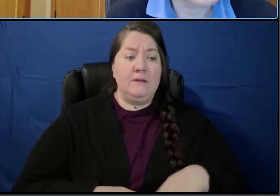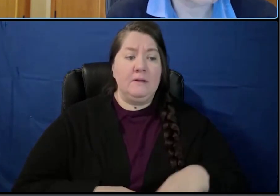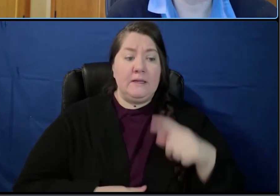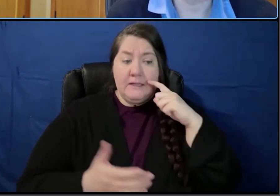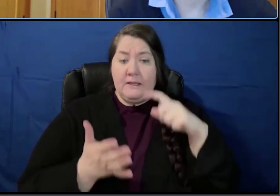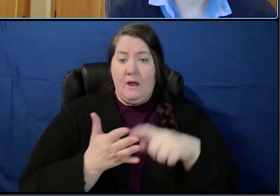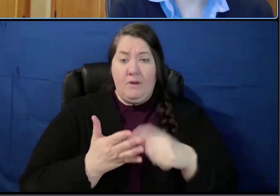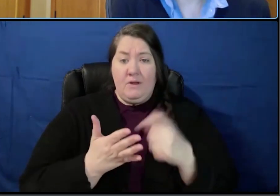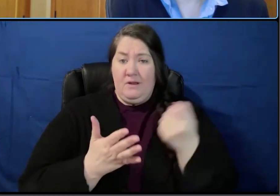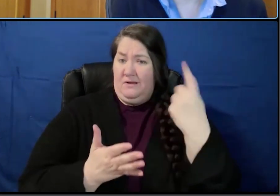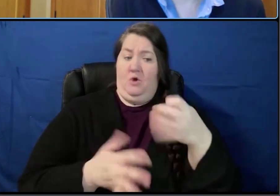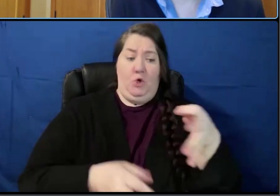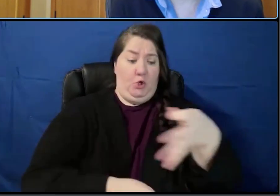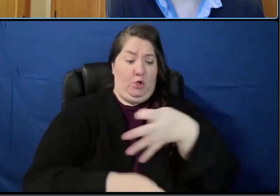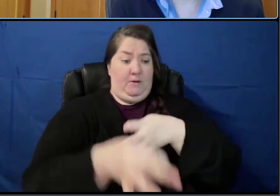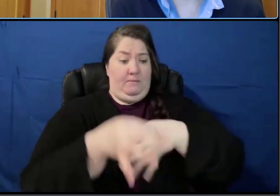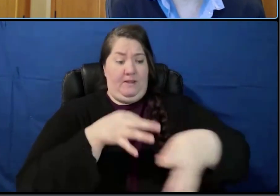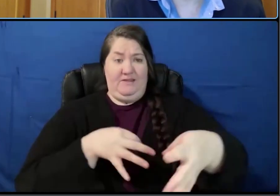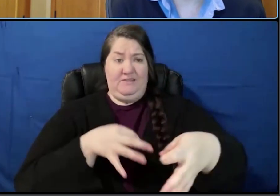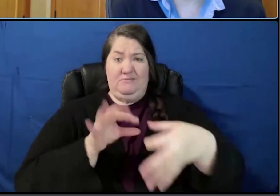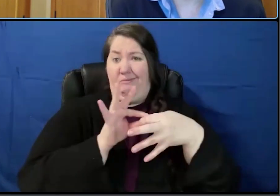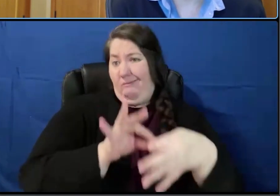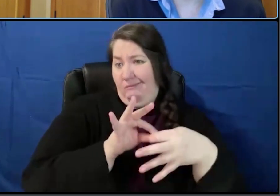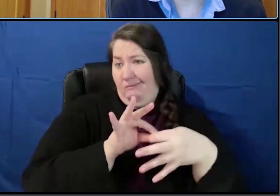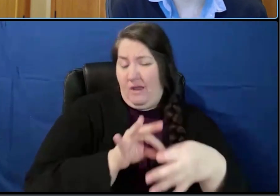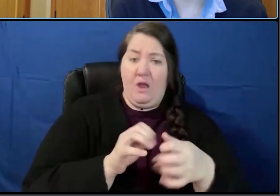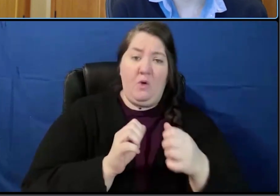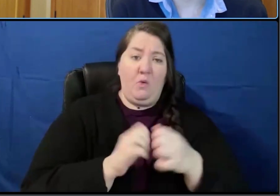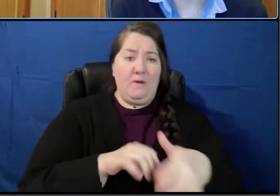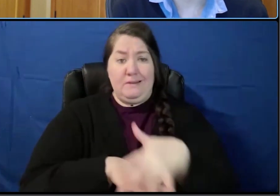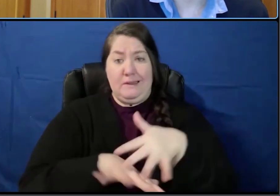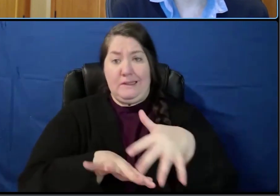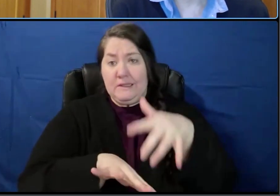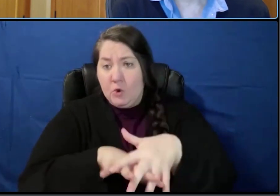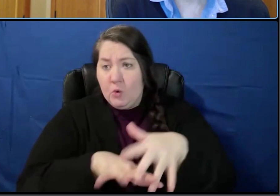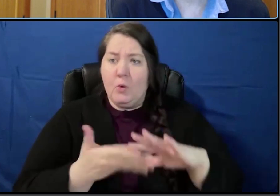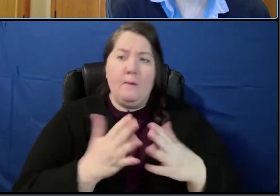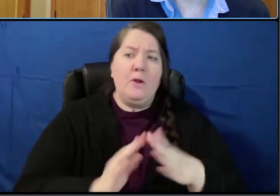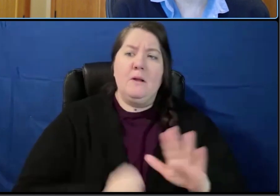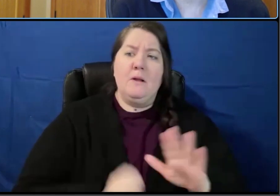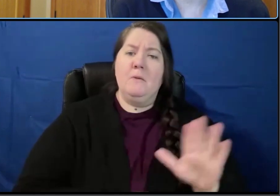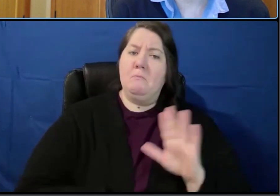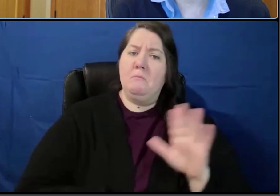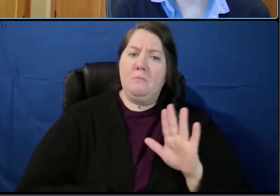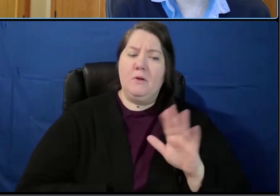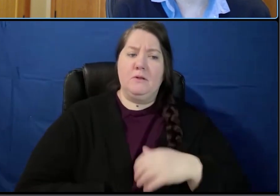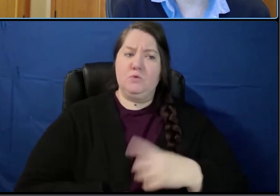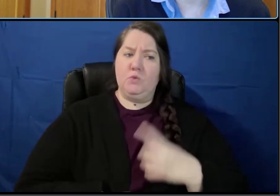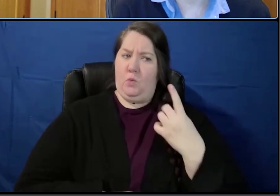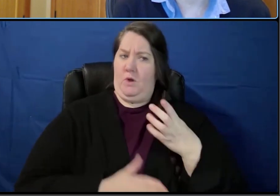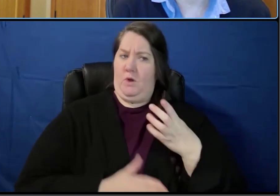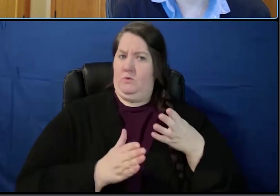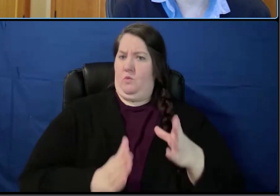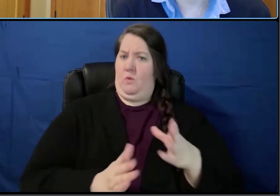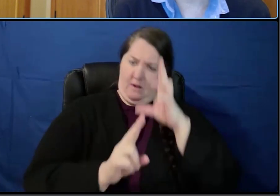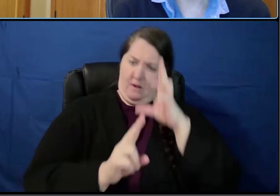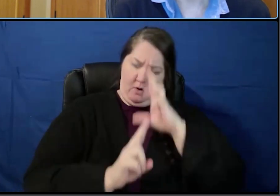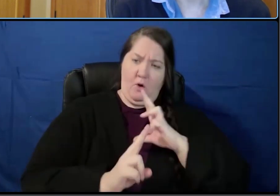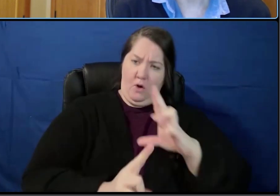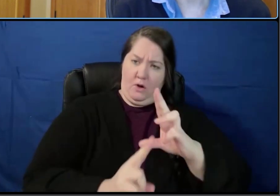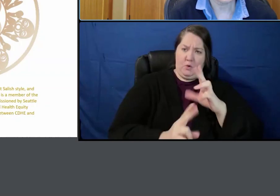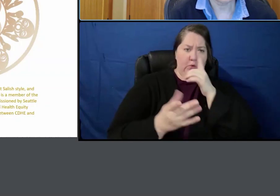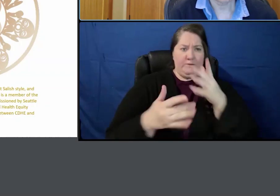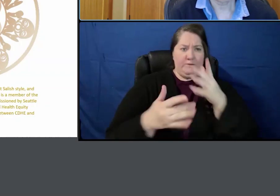not take the place of authentic relationships with Indigenous communities, but serves as one way to honor the land that we are on.